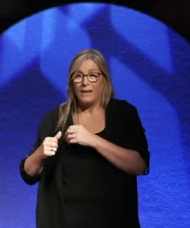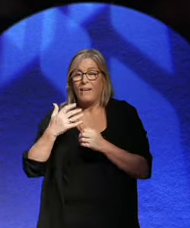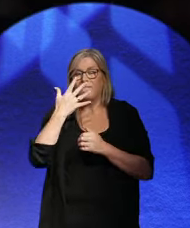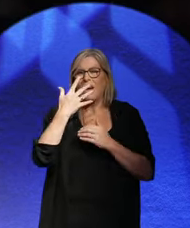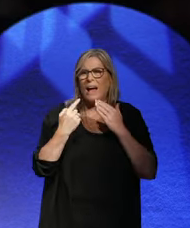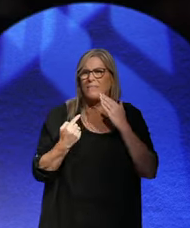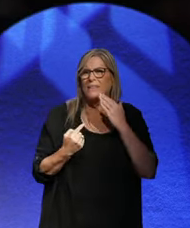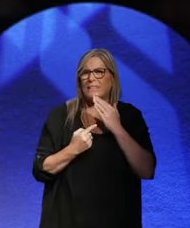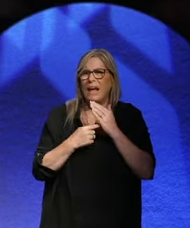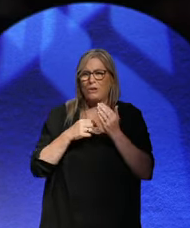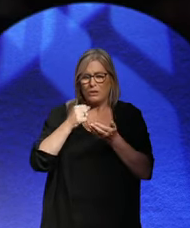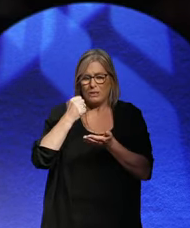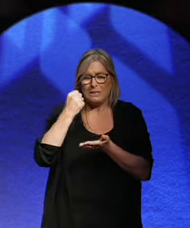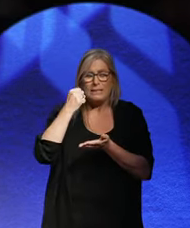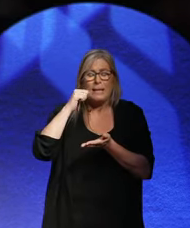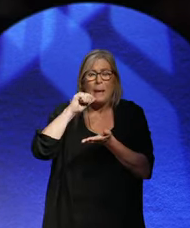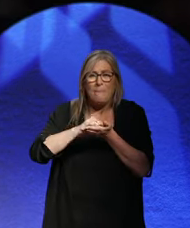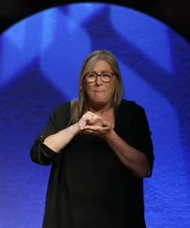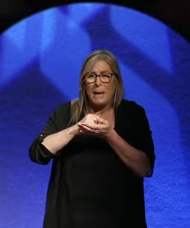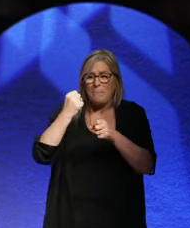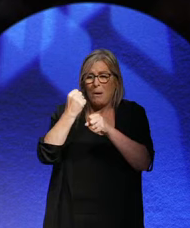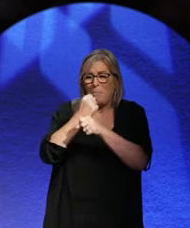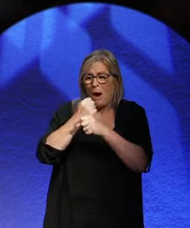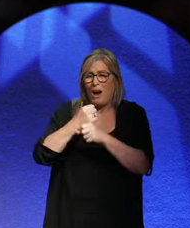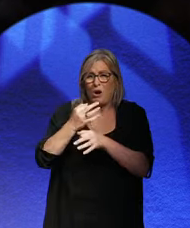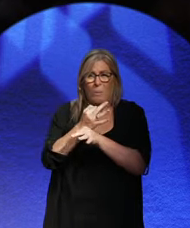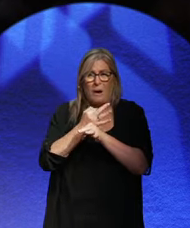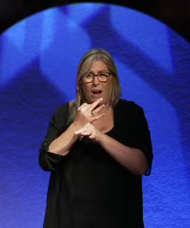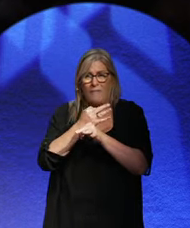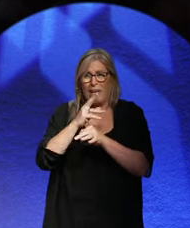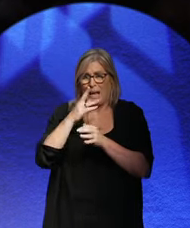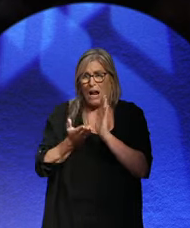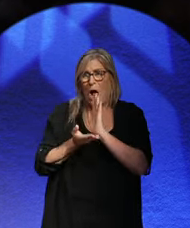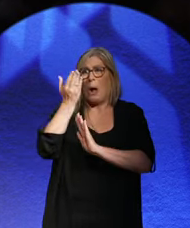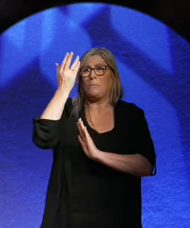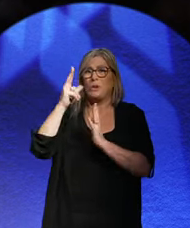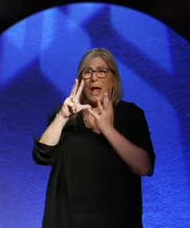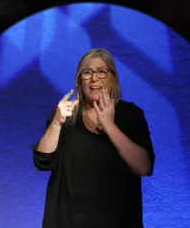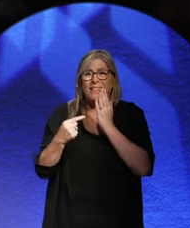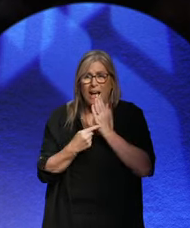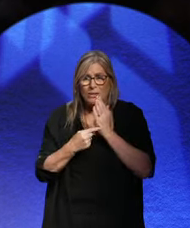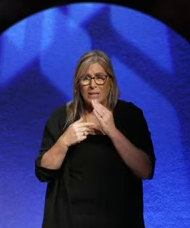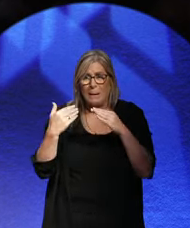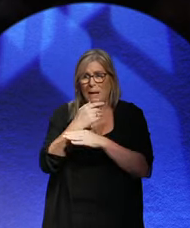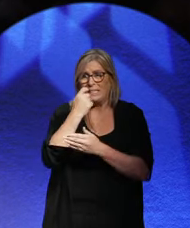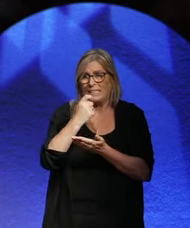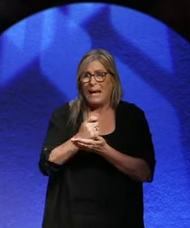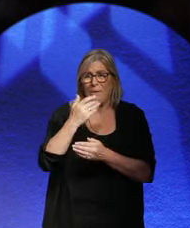,000 paper mark cup of coffee in a cafe could cost 8,000 marks by the time it was drunk.